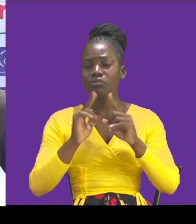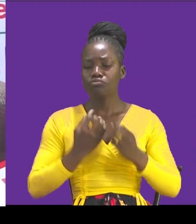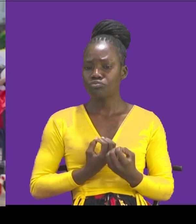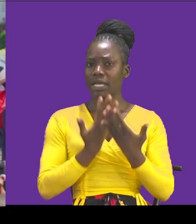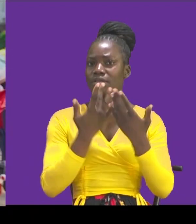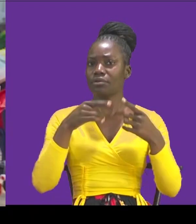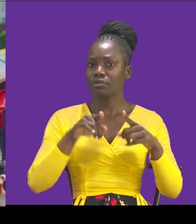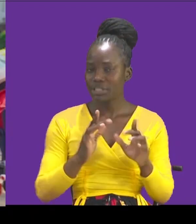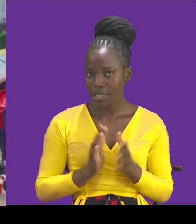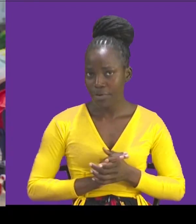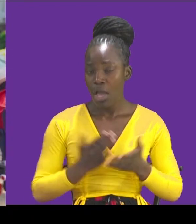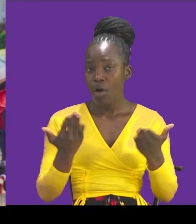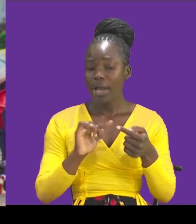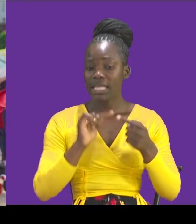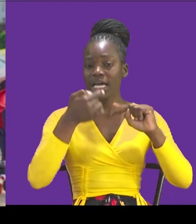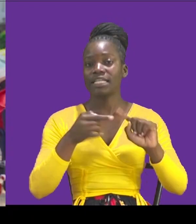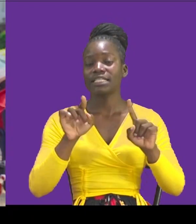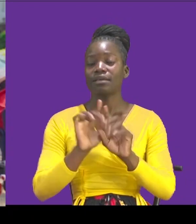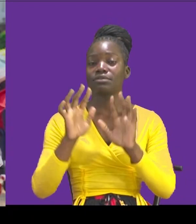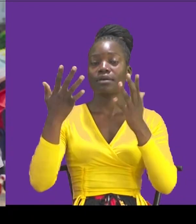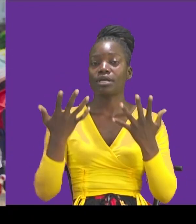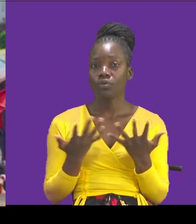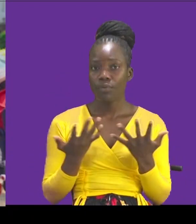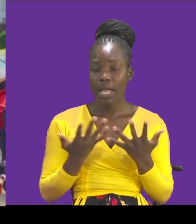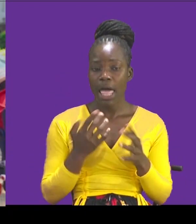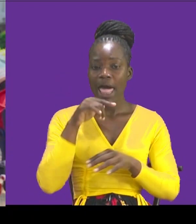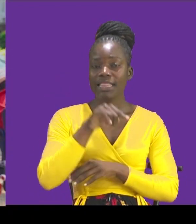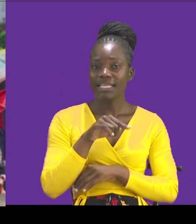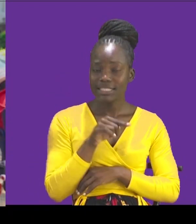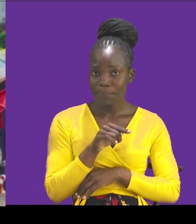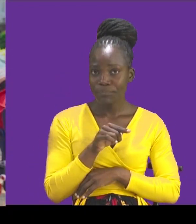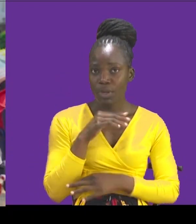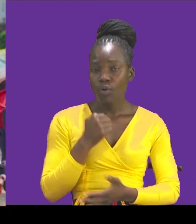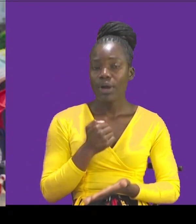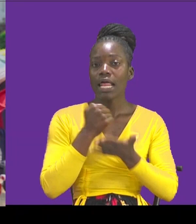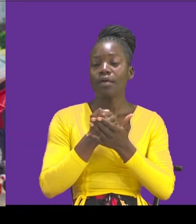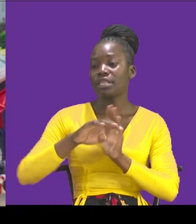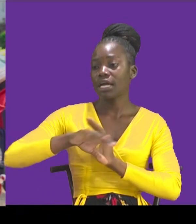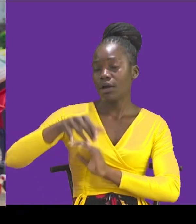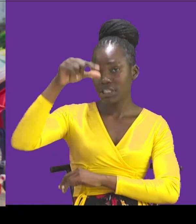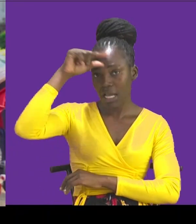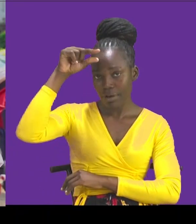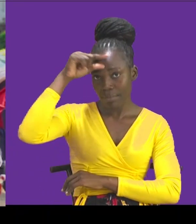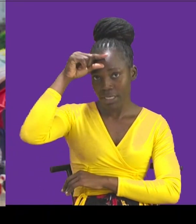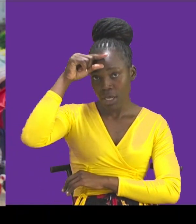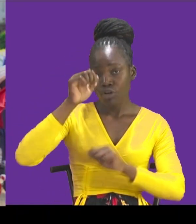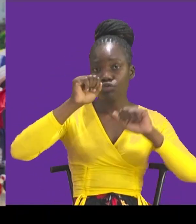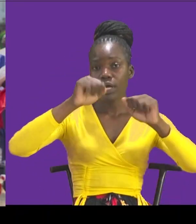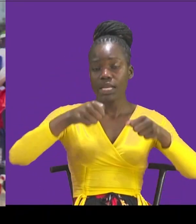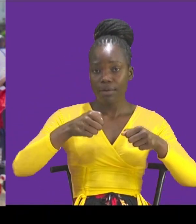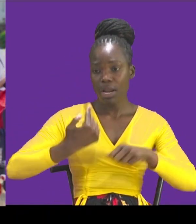where they are hurting and where they are celebrating. At least this will help the county government to enable